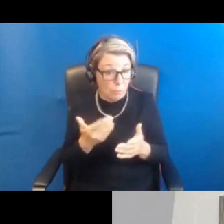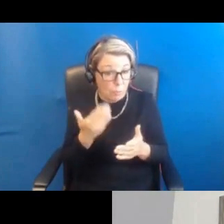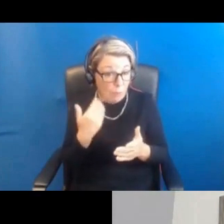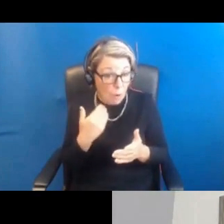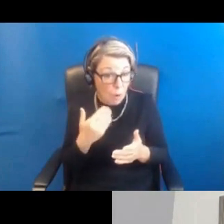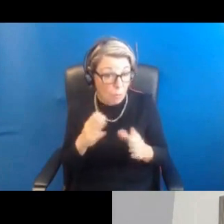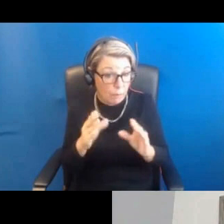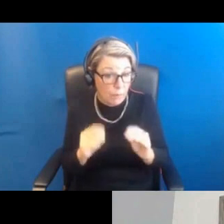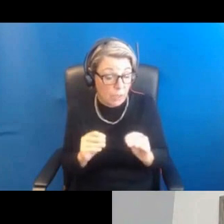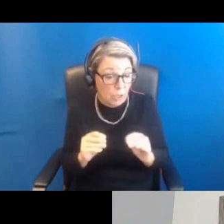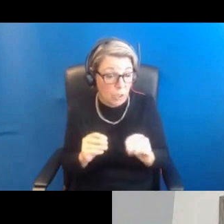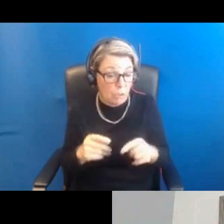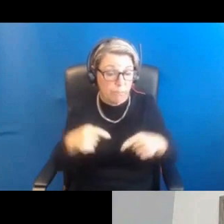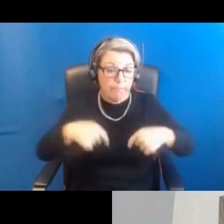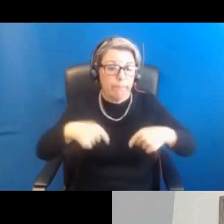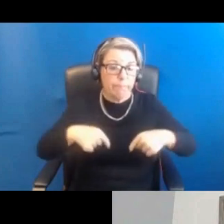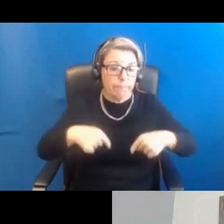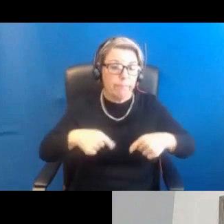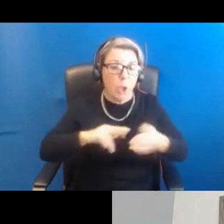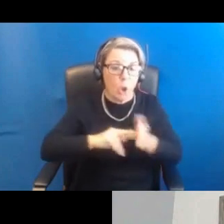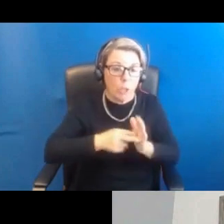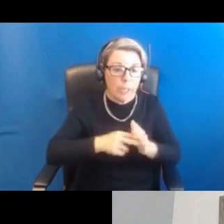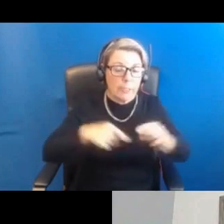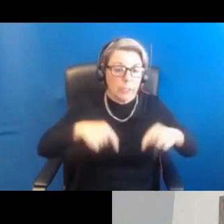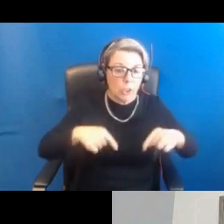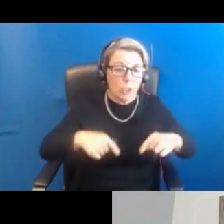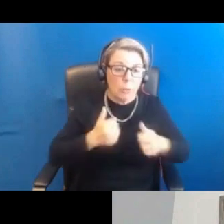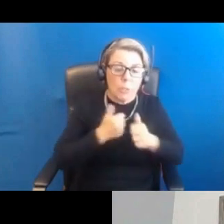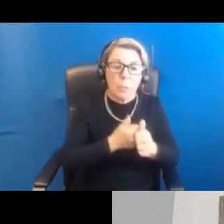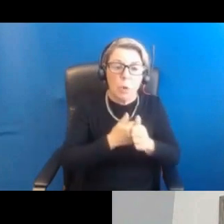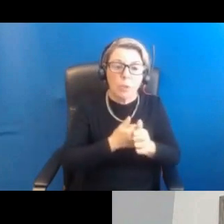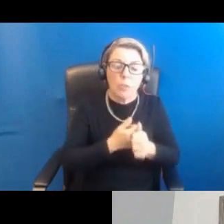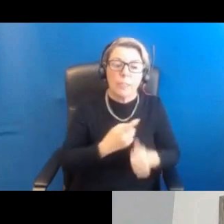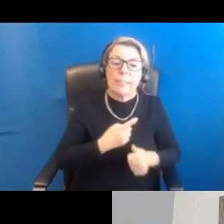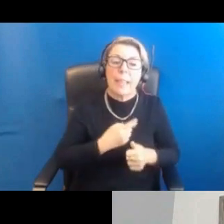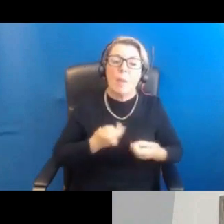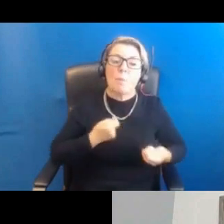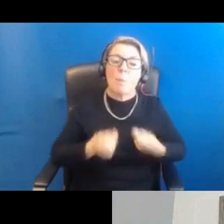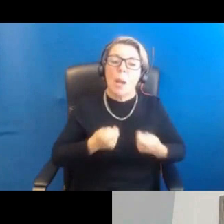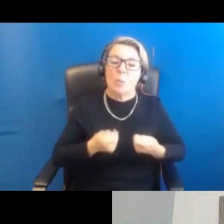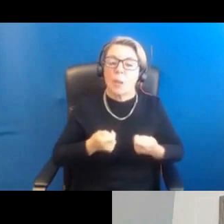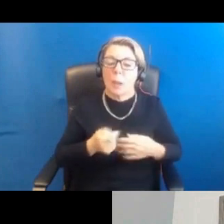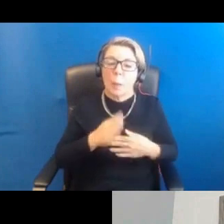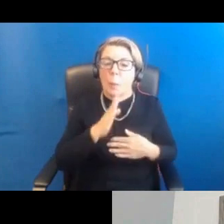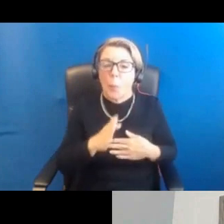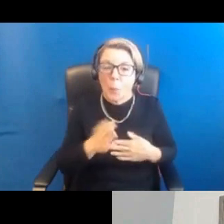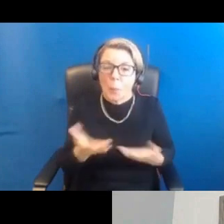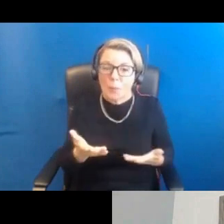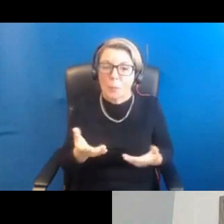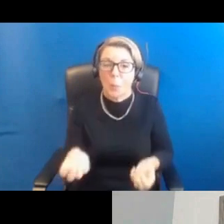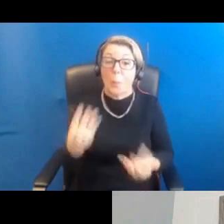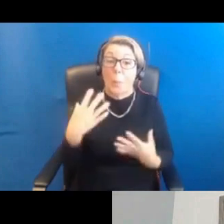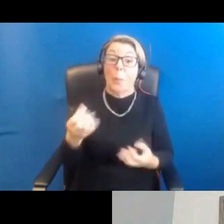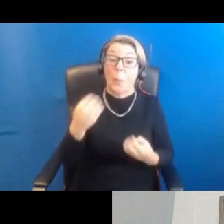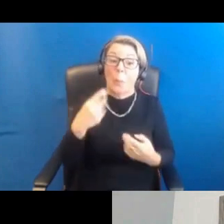mean, we as an organisation are very supportive of a self-management approach. And I think we've been given so much information